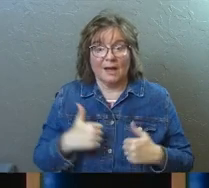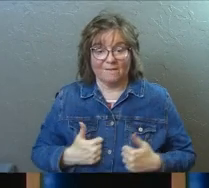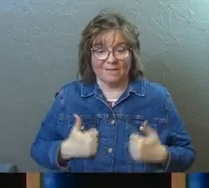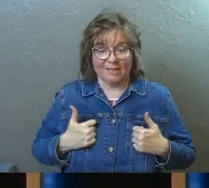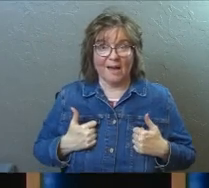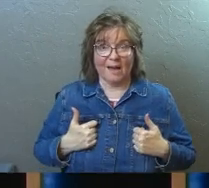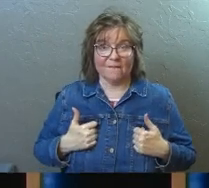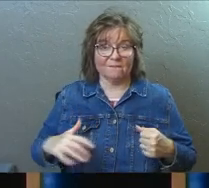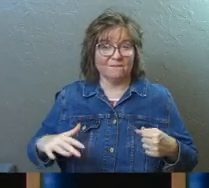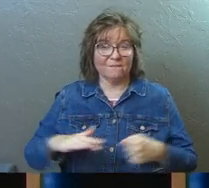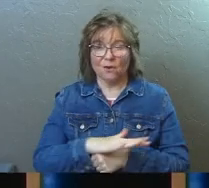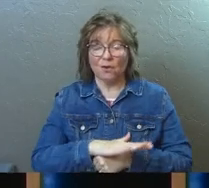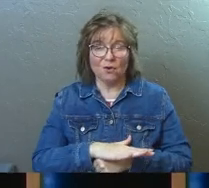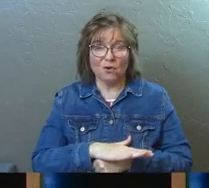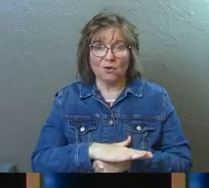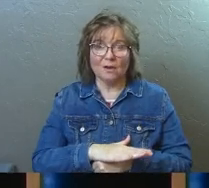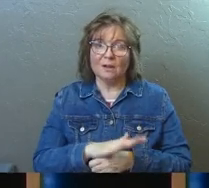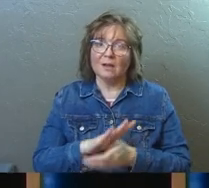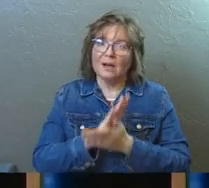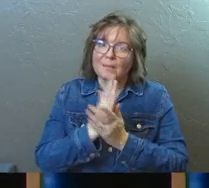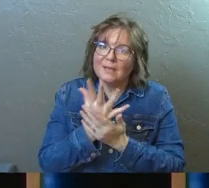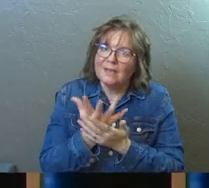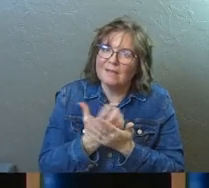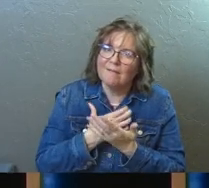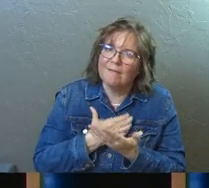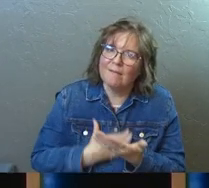have life and have it abundantly. Be hungry.